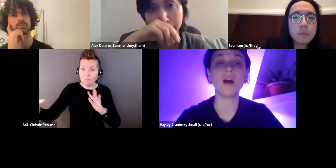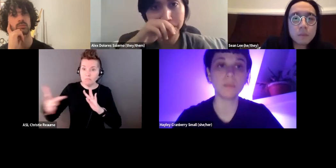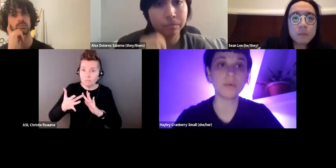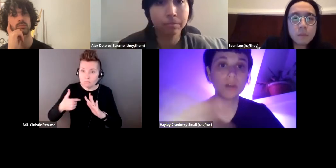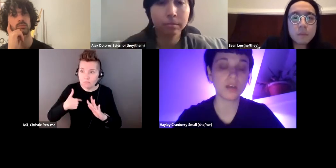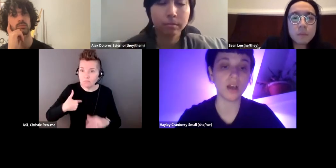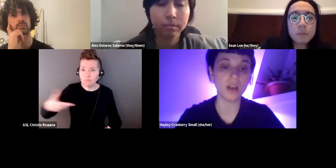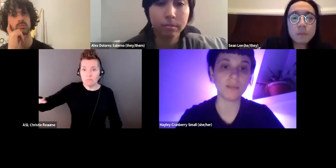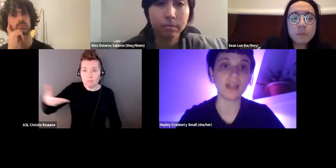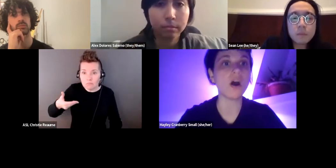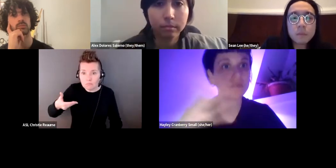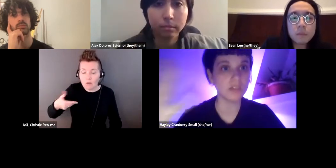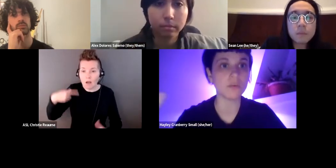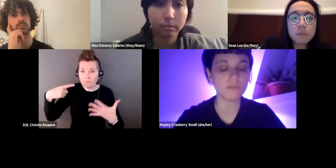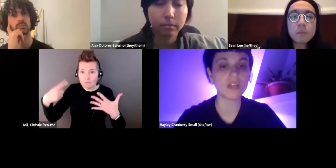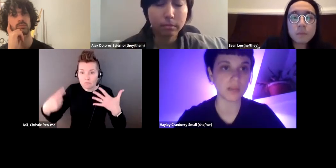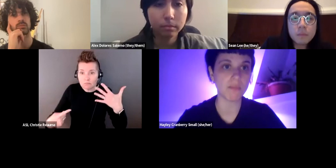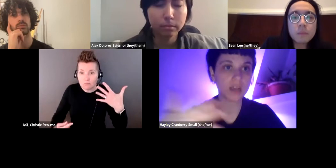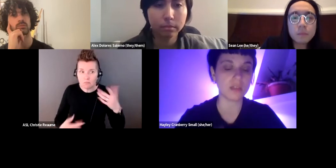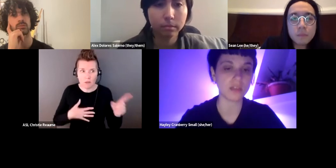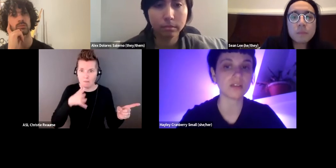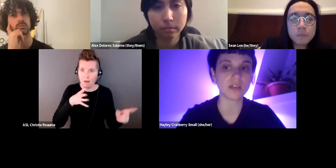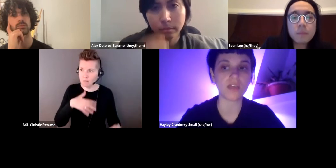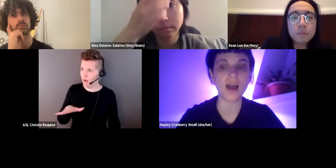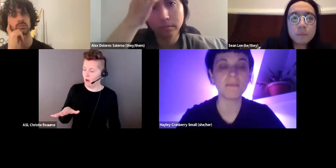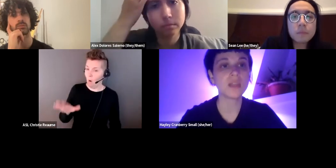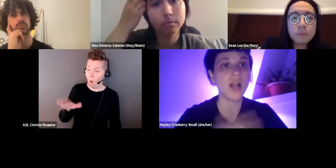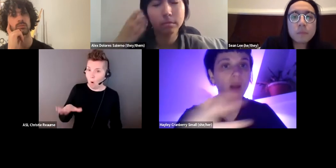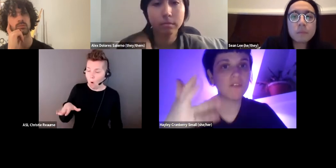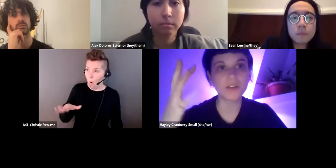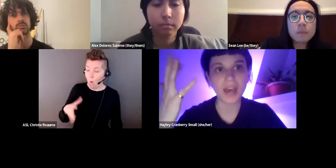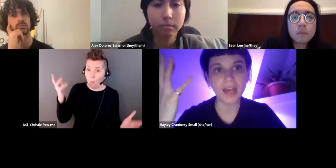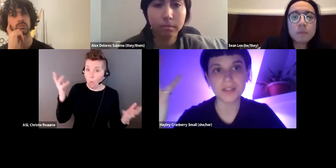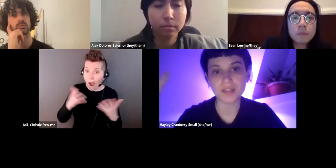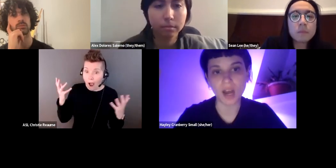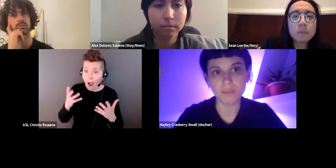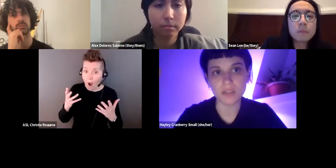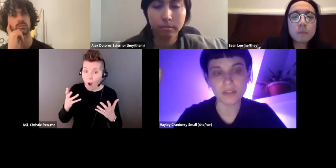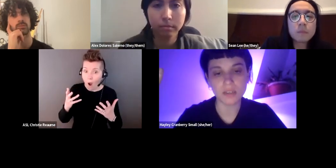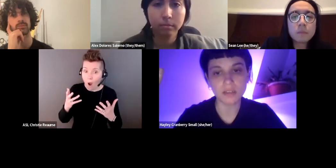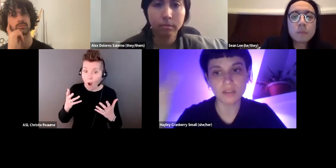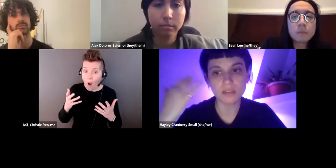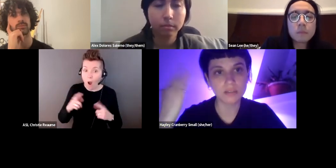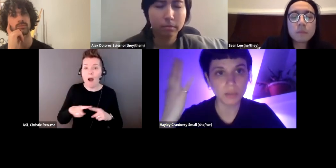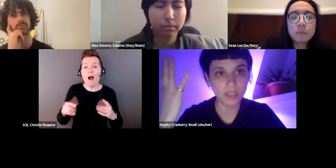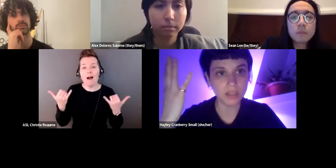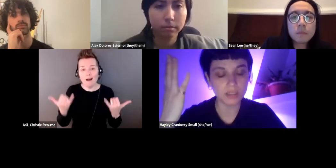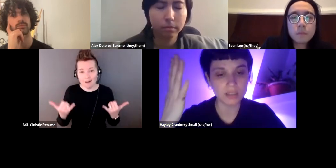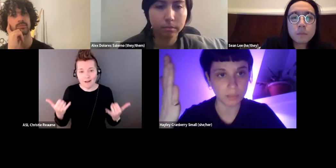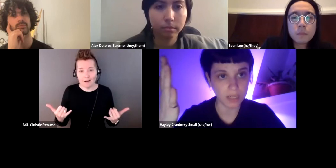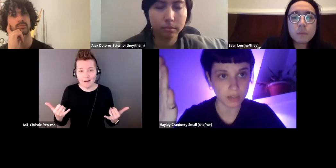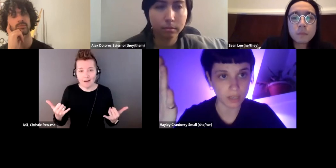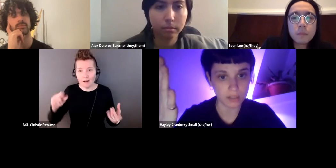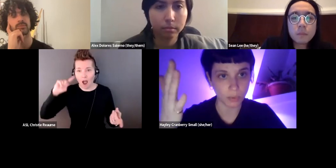to help and, you know, raising money and things like that. However, that has obviously completely